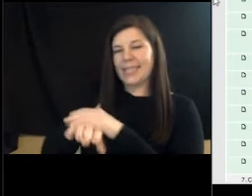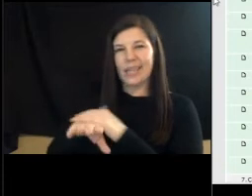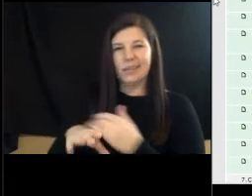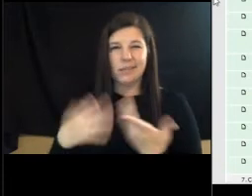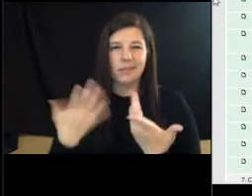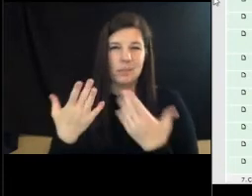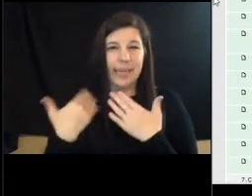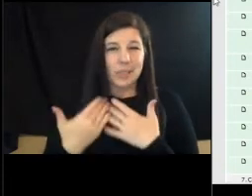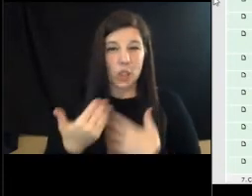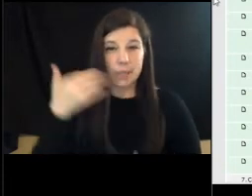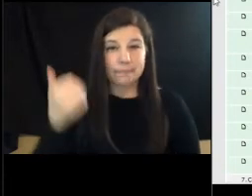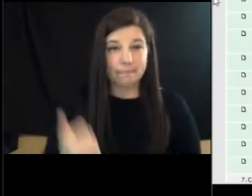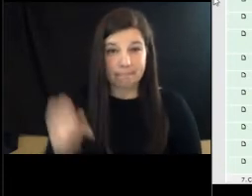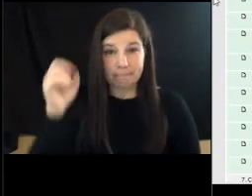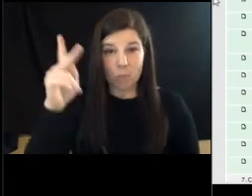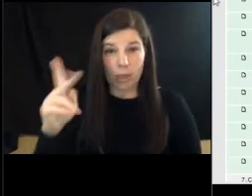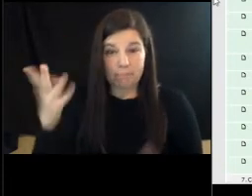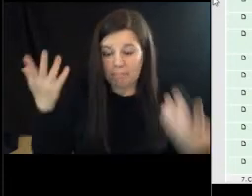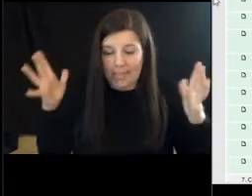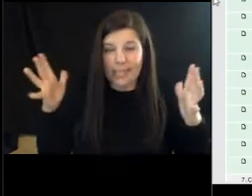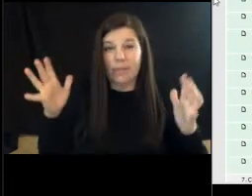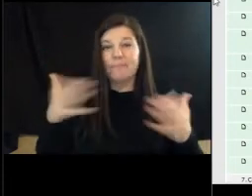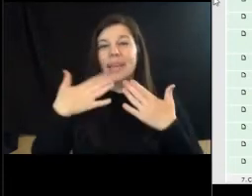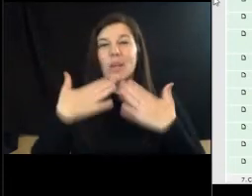books. Okay. That's all I have. Thank you.